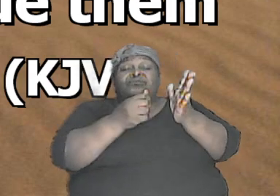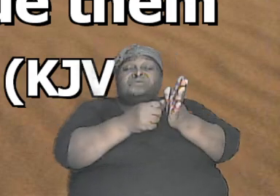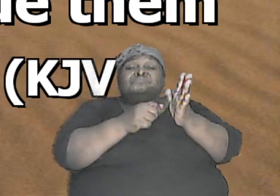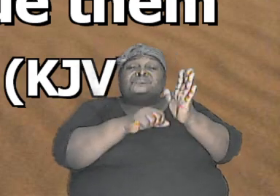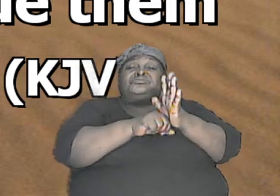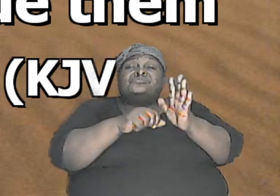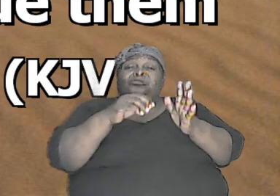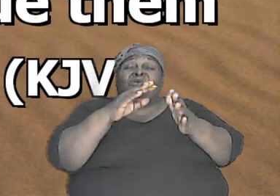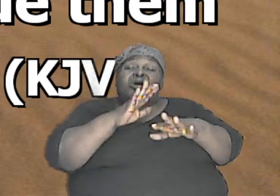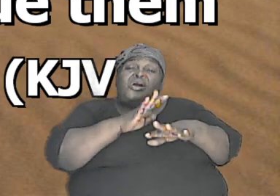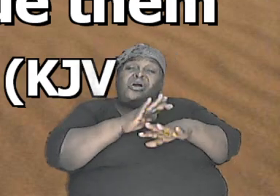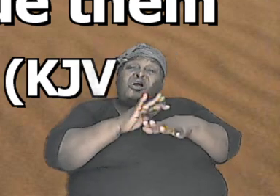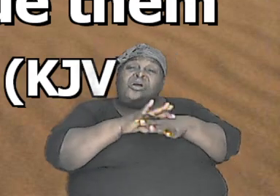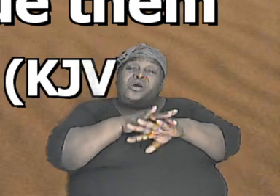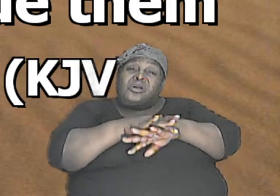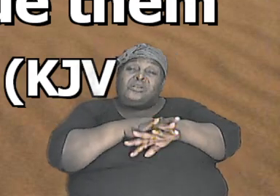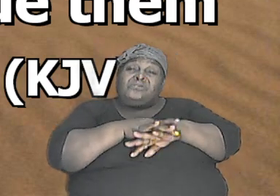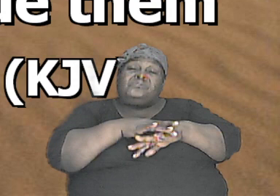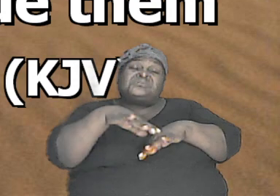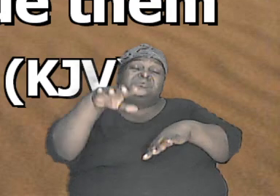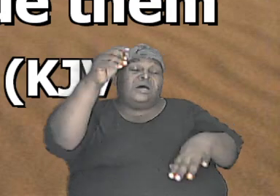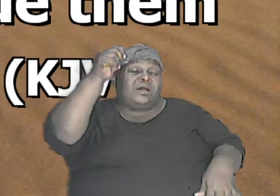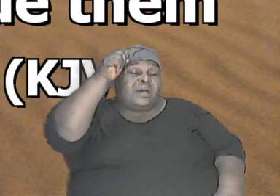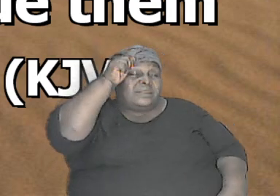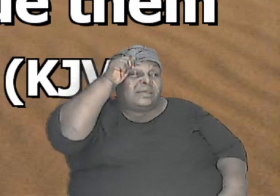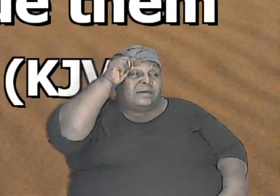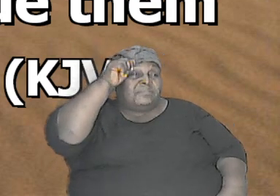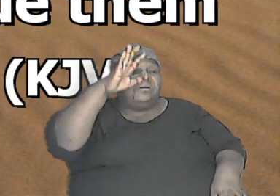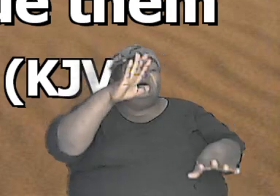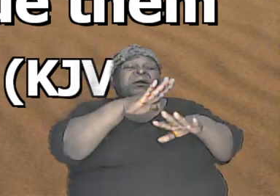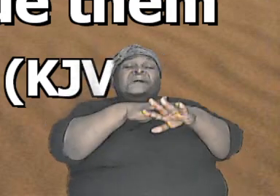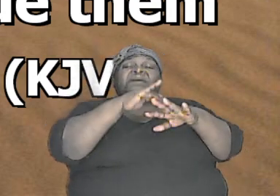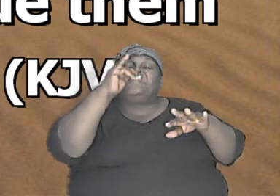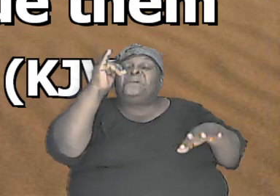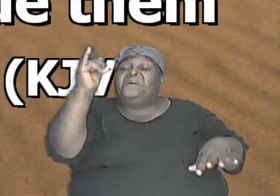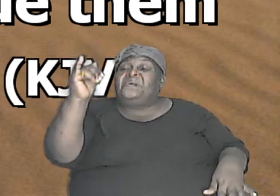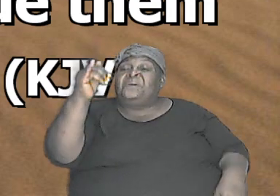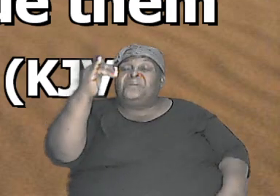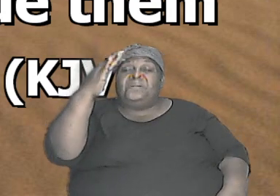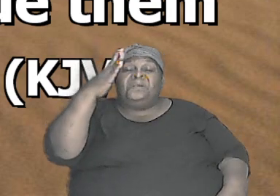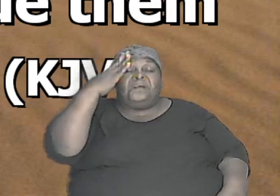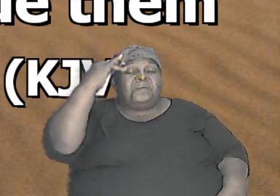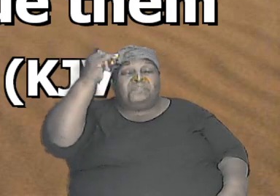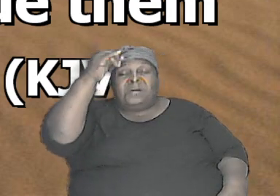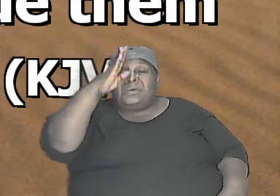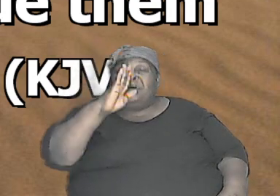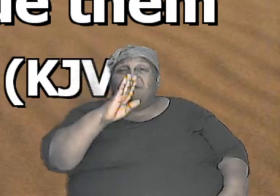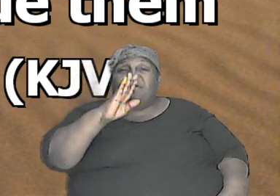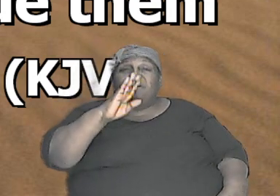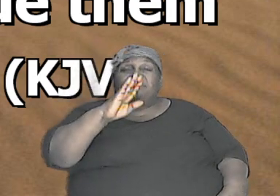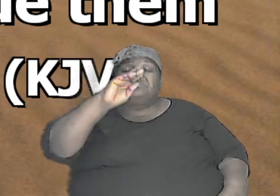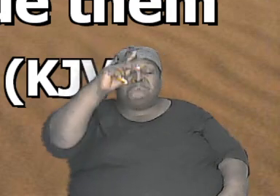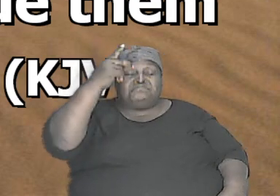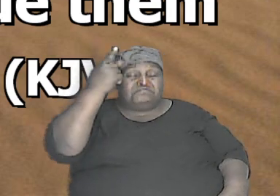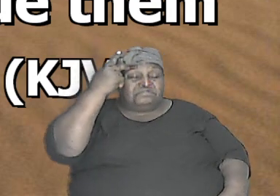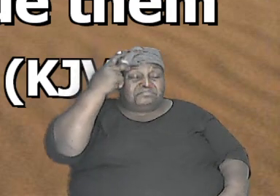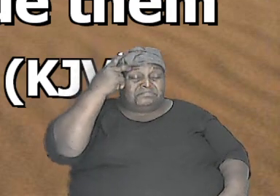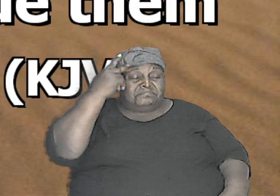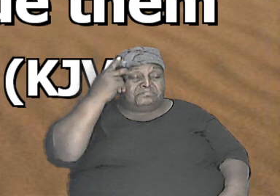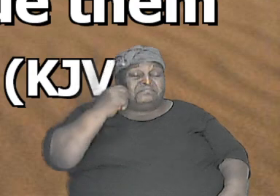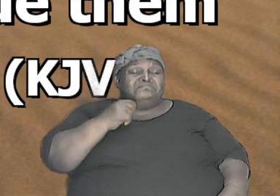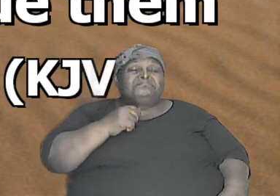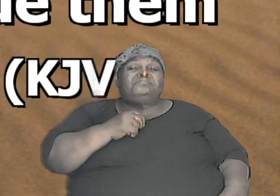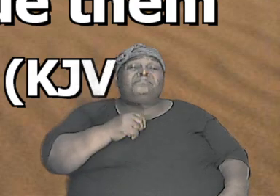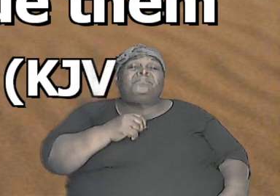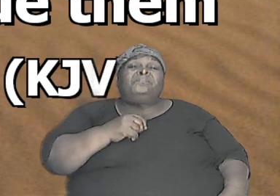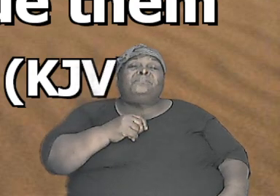who the male was it was Adam and he was called by name by the apostle Paul in his writing there then we